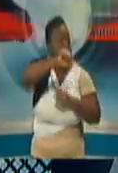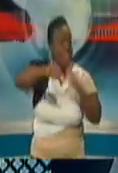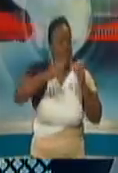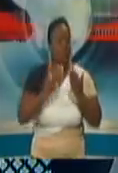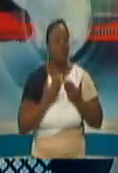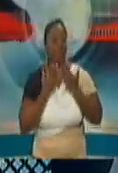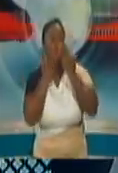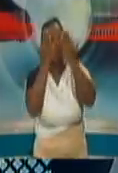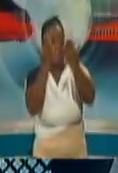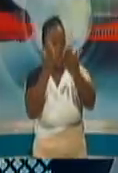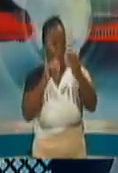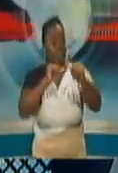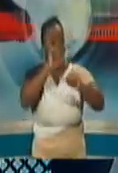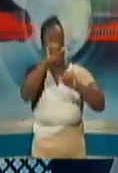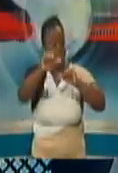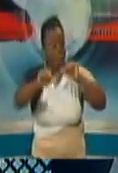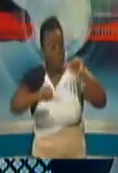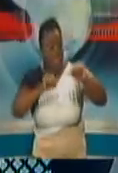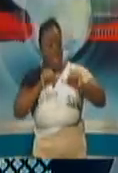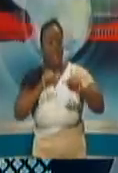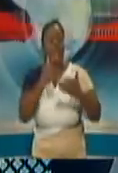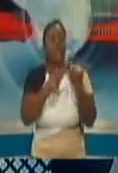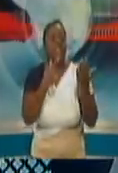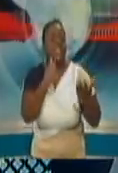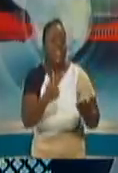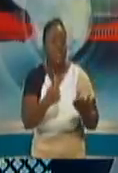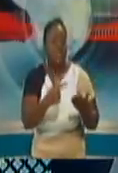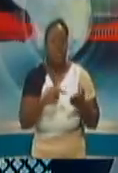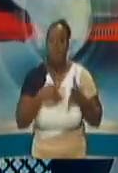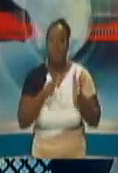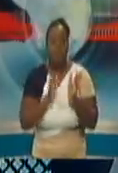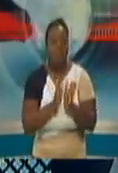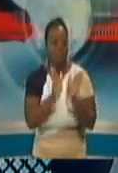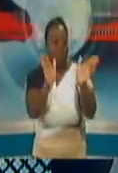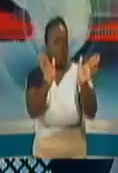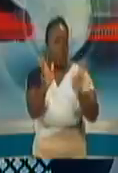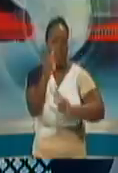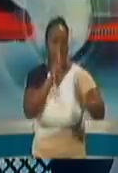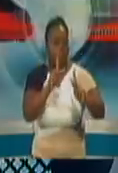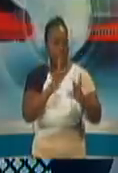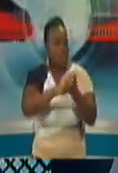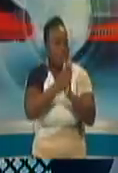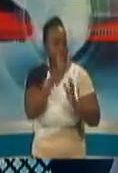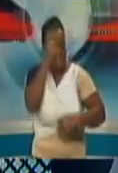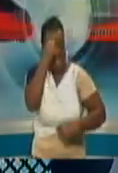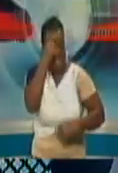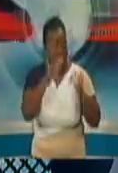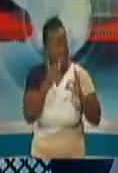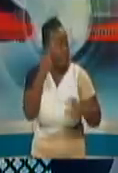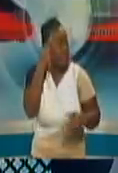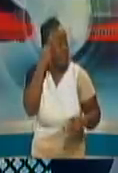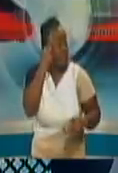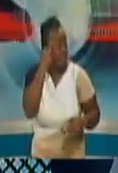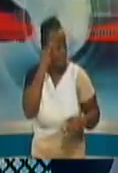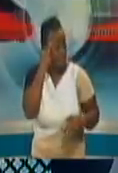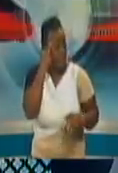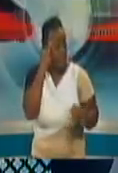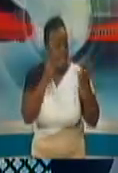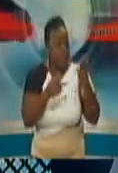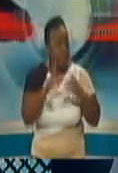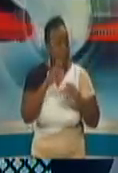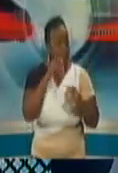We will not put the population at risk in any form or fashion. If we thought there was a risk of transmission, we would not have recommended